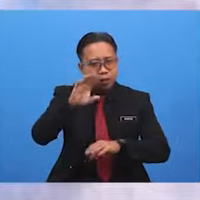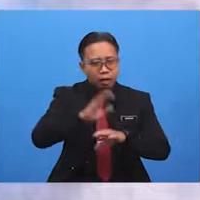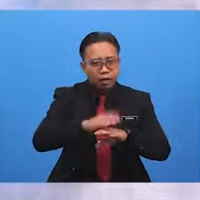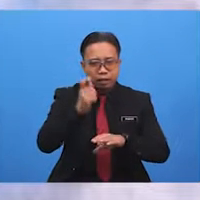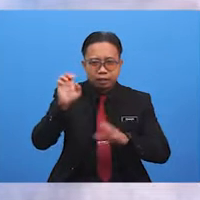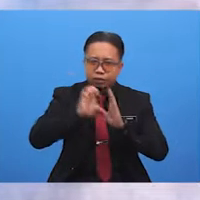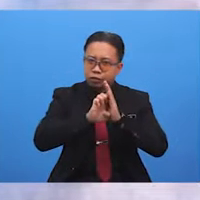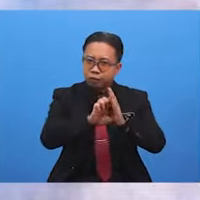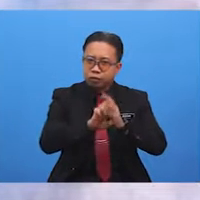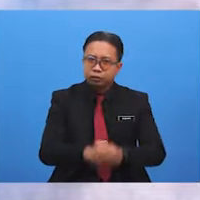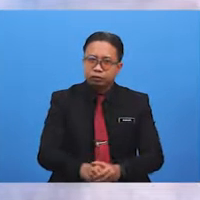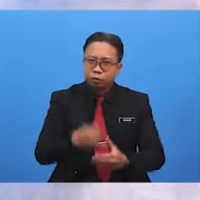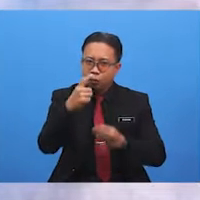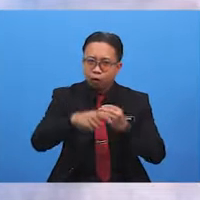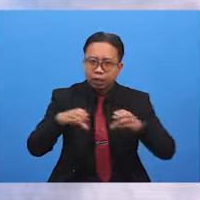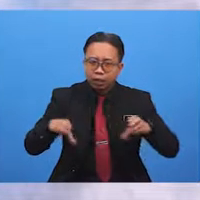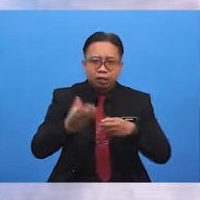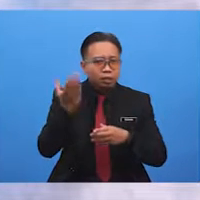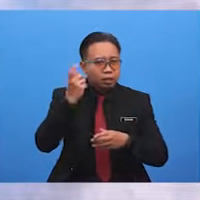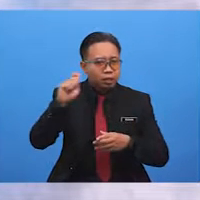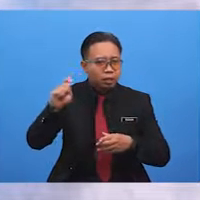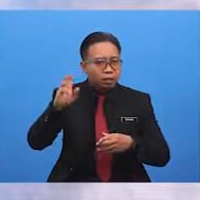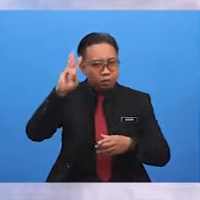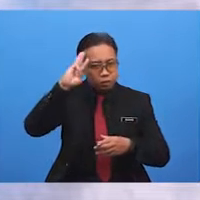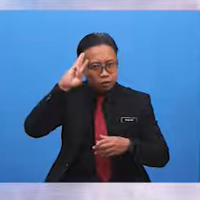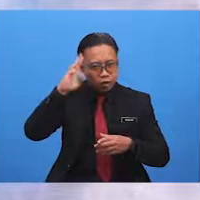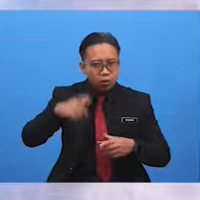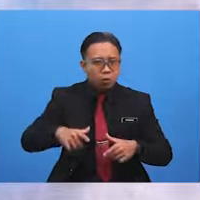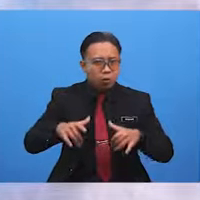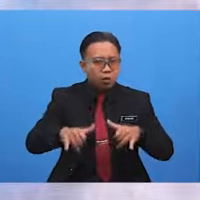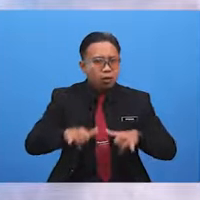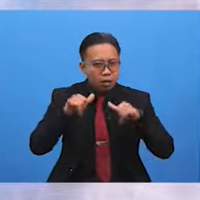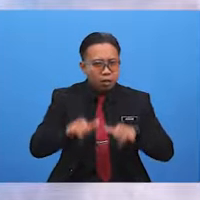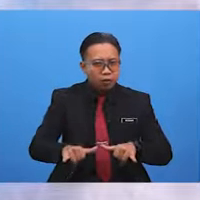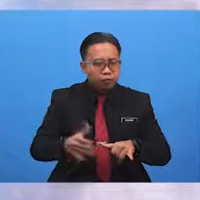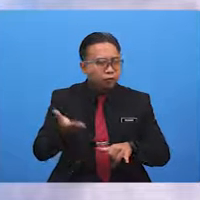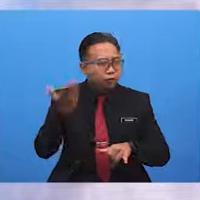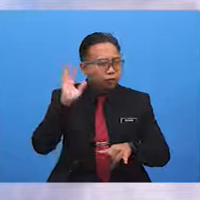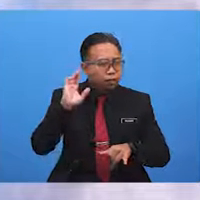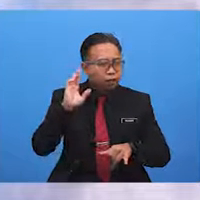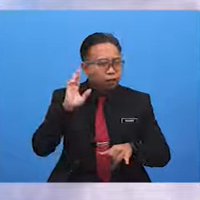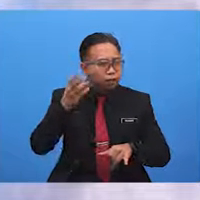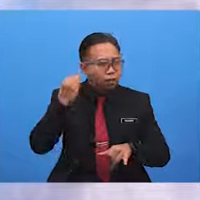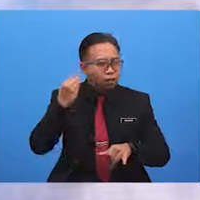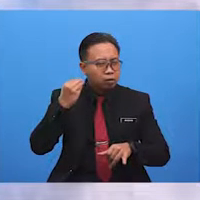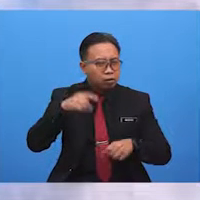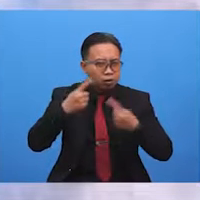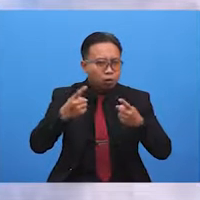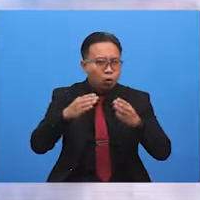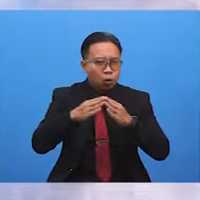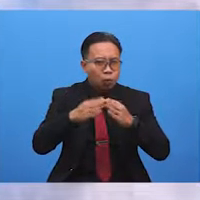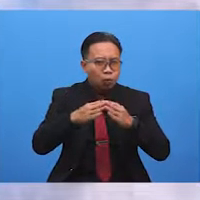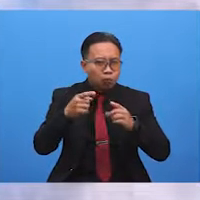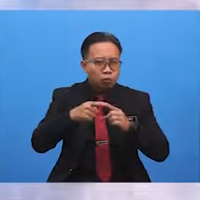example. When did the scouts leave their homes to go to Melaka? Do you want to